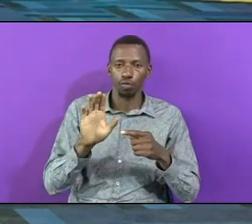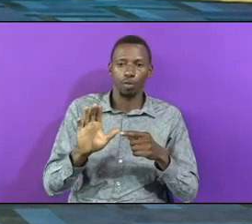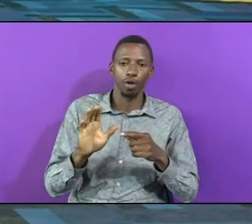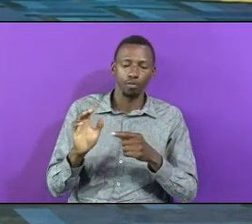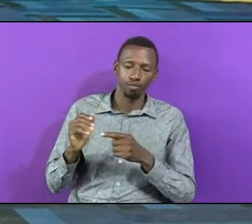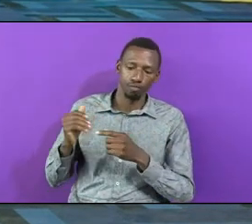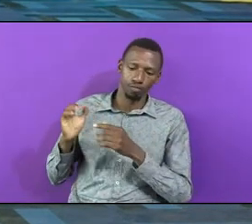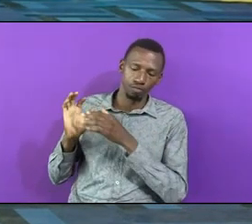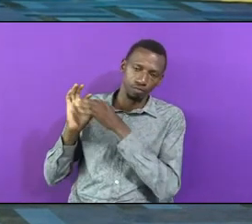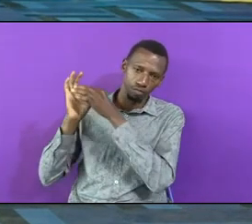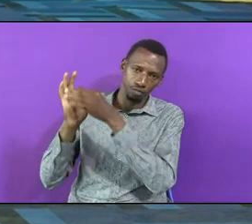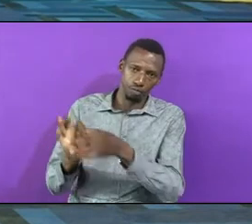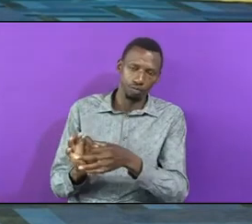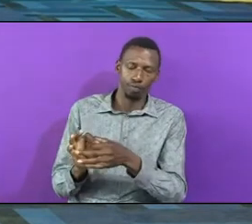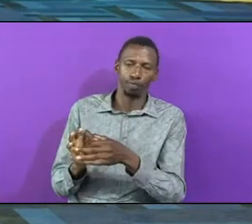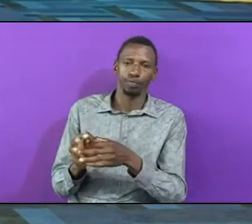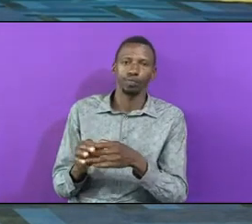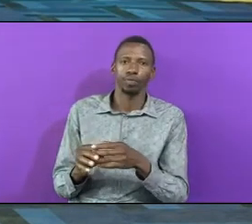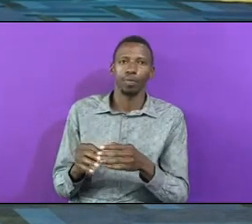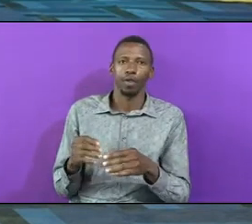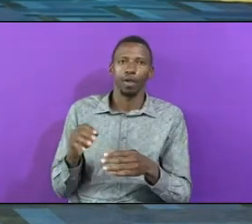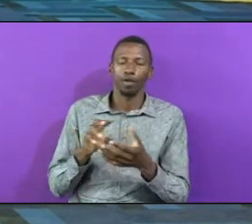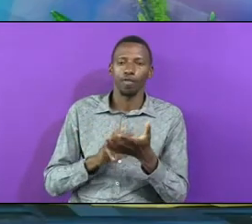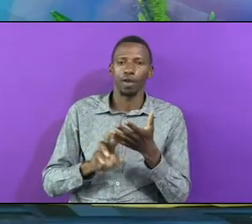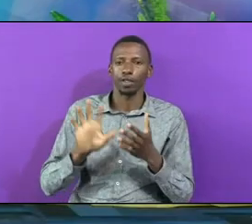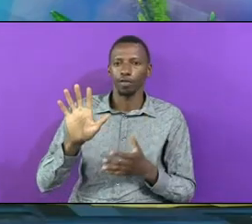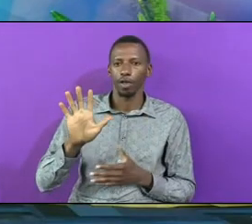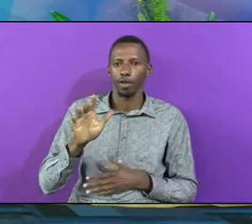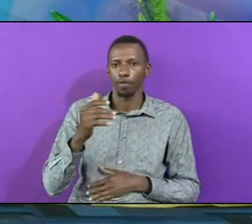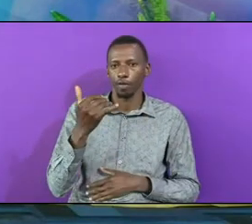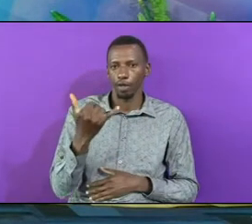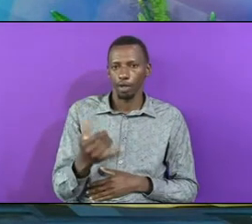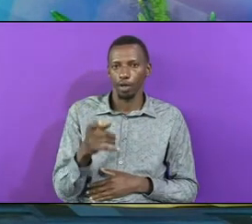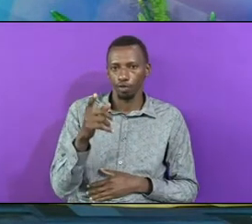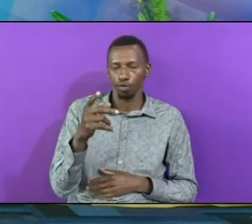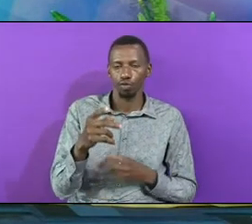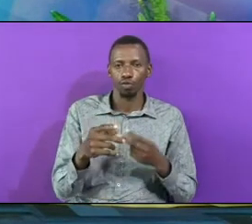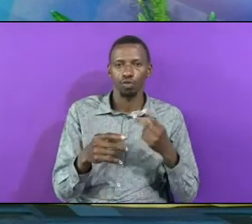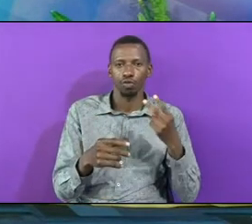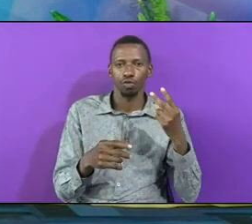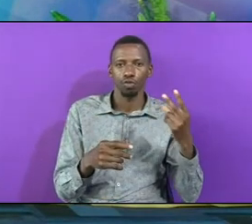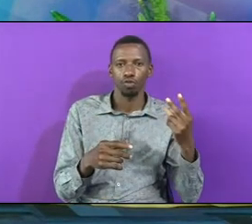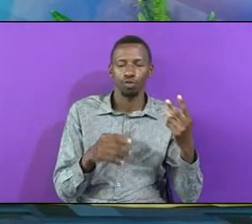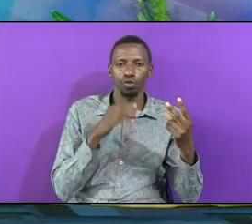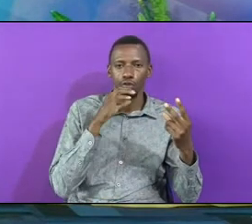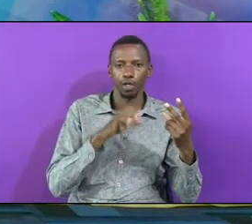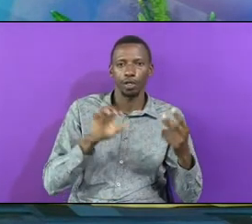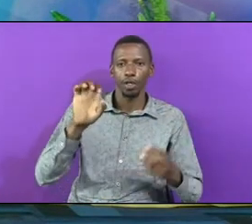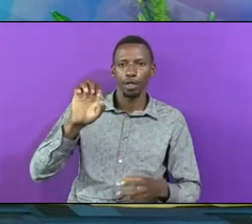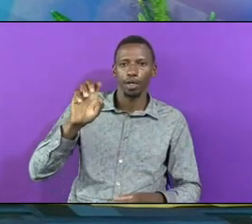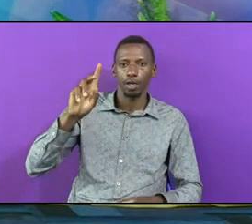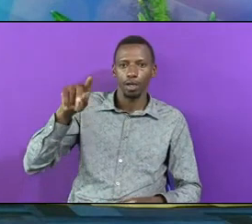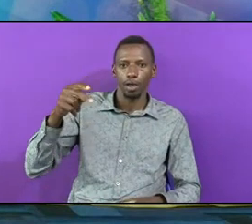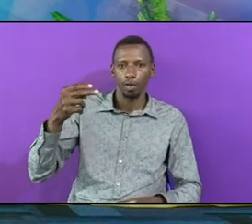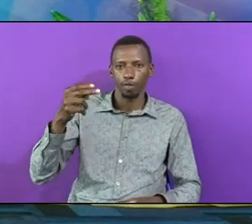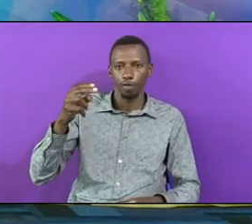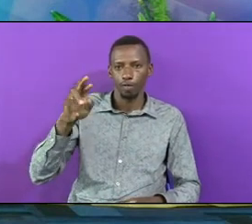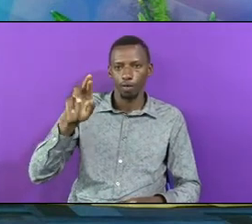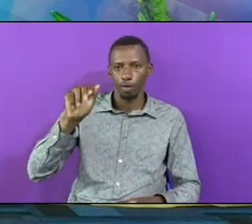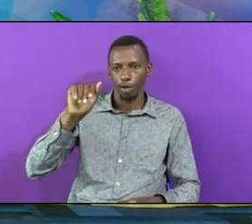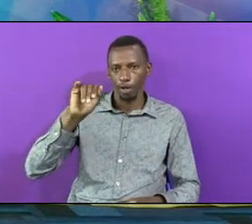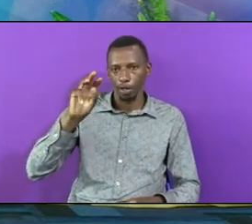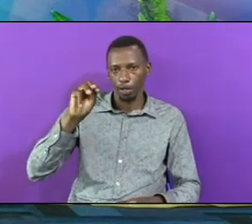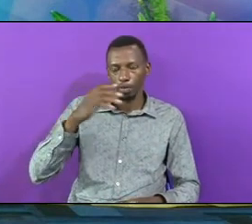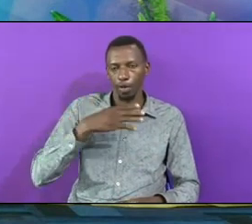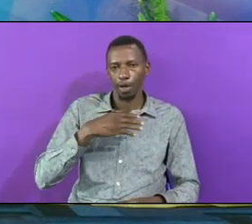Everlasting Possession Verse 5 And Now You Are Two Sons Ephraim And Manasseh Who Were Born To You